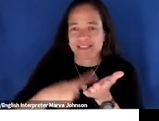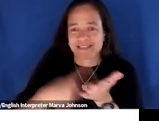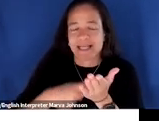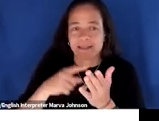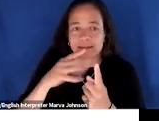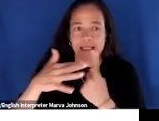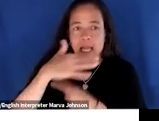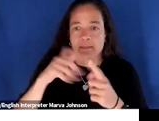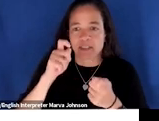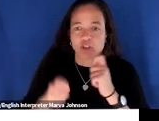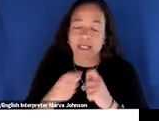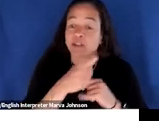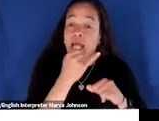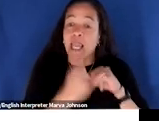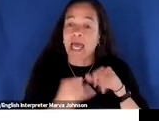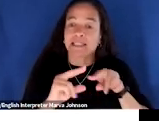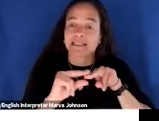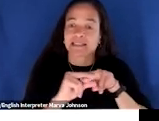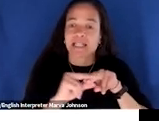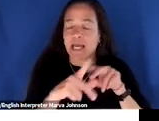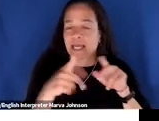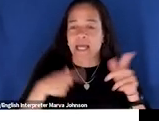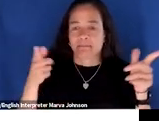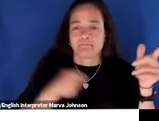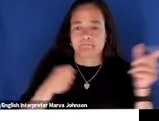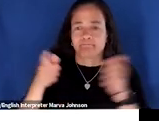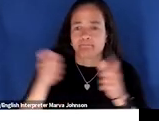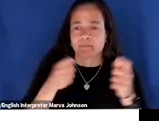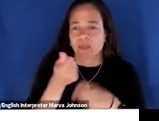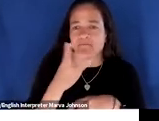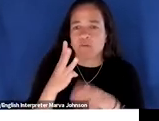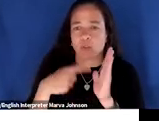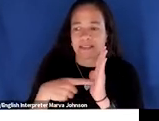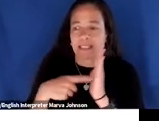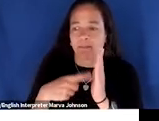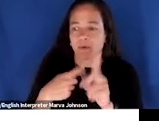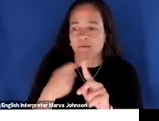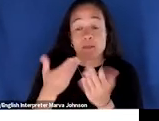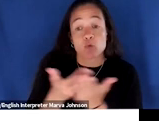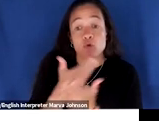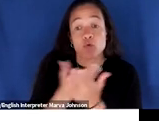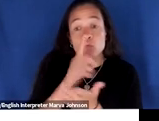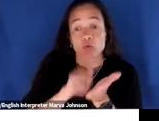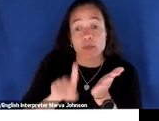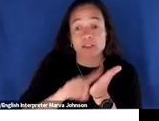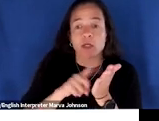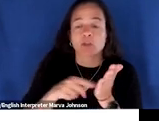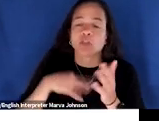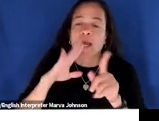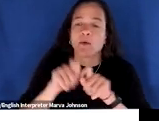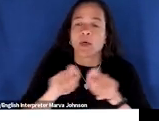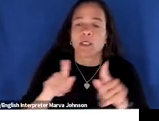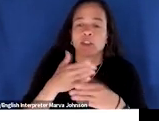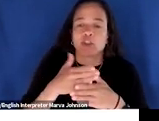um just you know pulling a couple of examples out of the the new research on this topic i'm going to share the pdfs for these